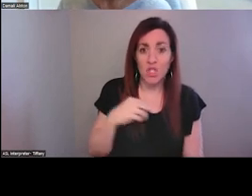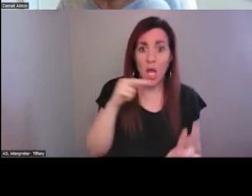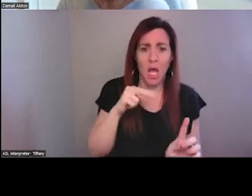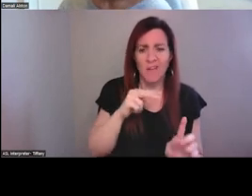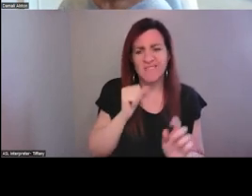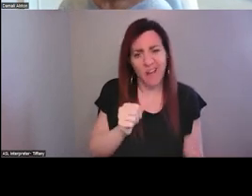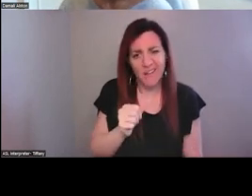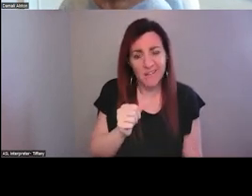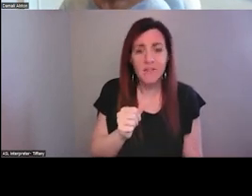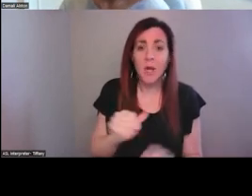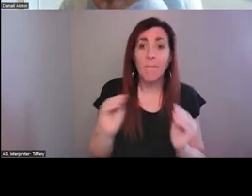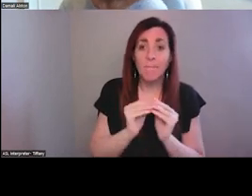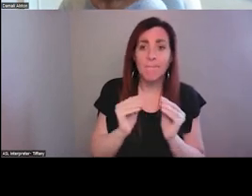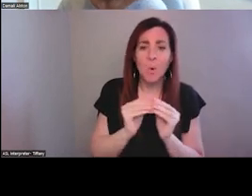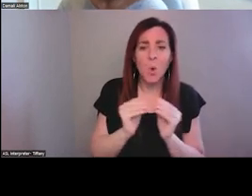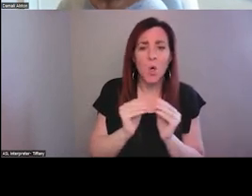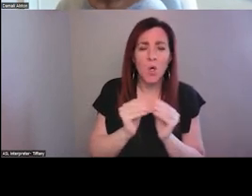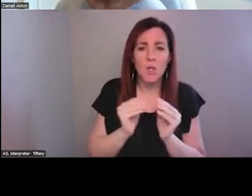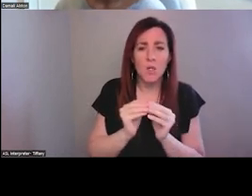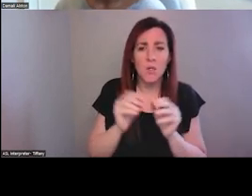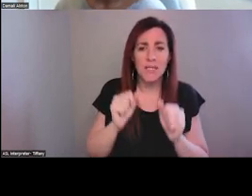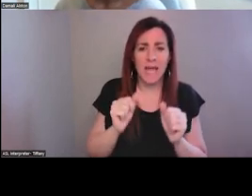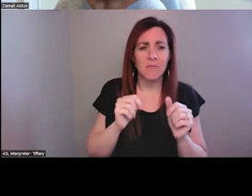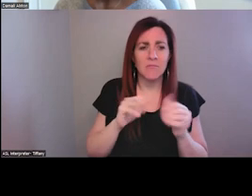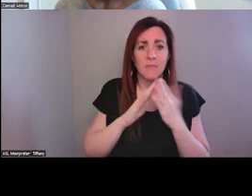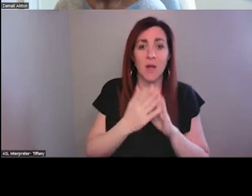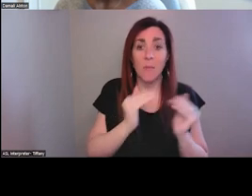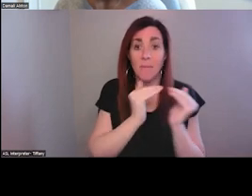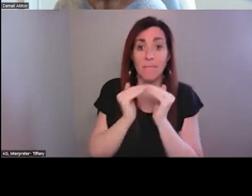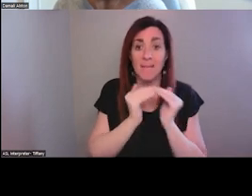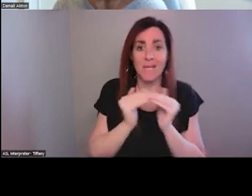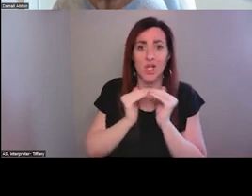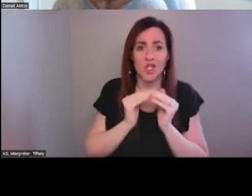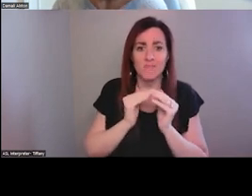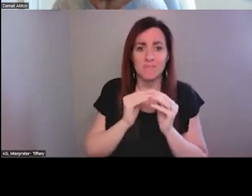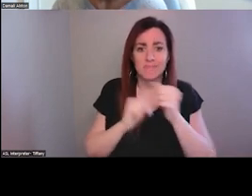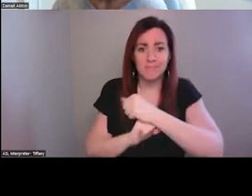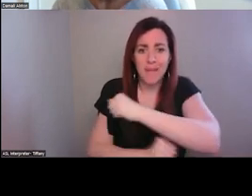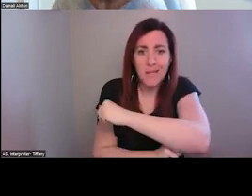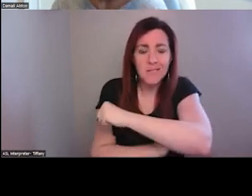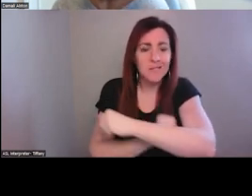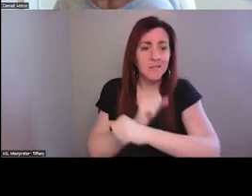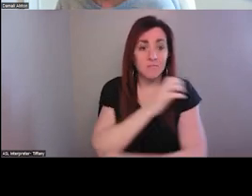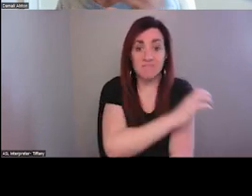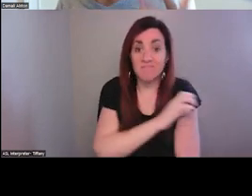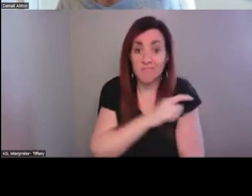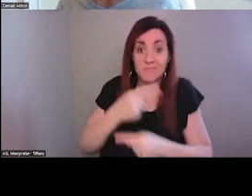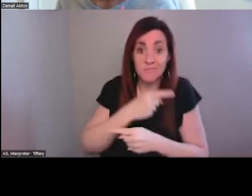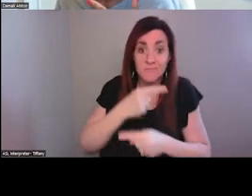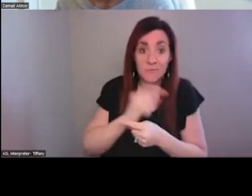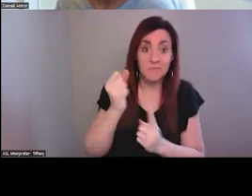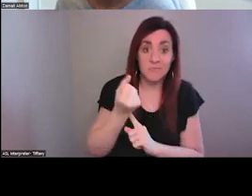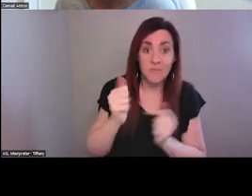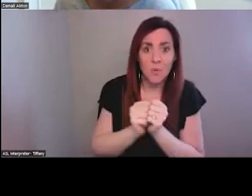get into more of a peer-based and clinically appropriate setting without kind of that,